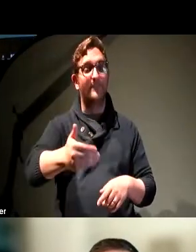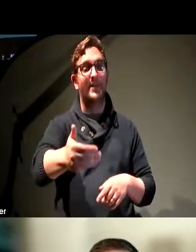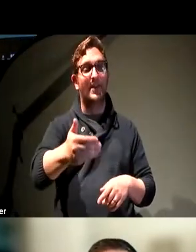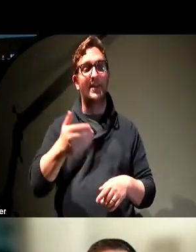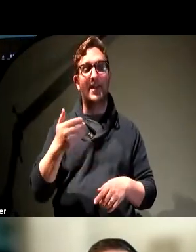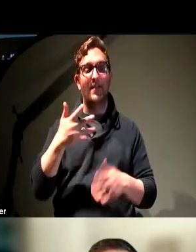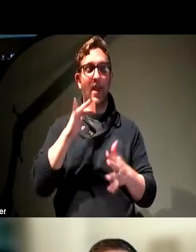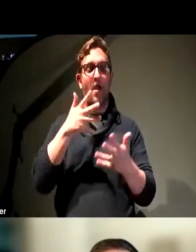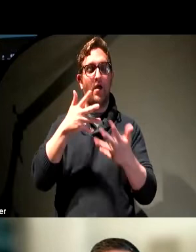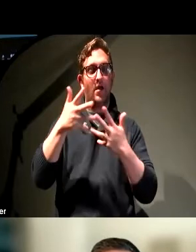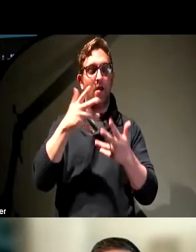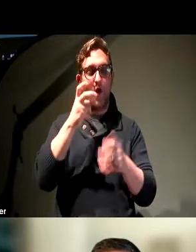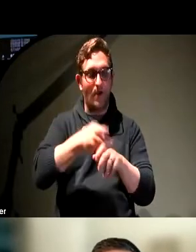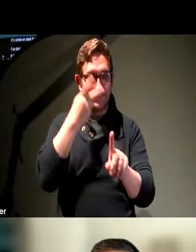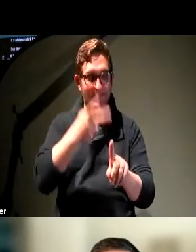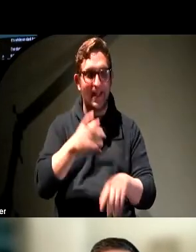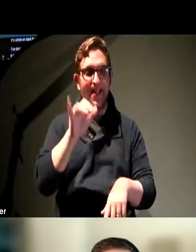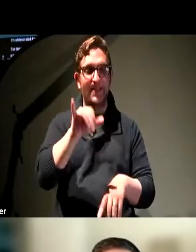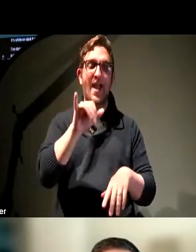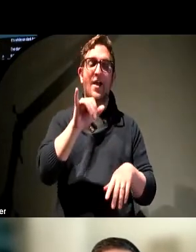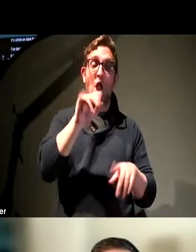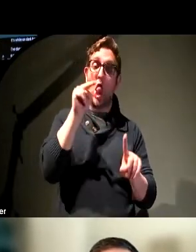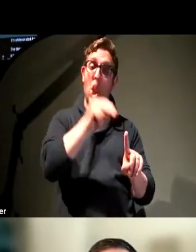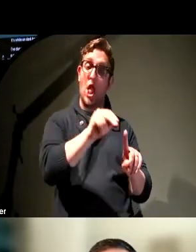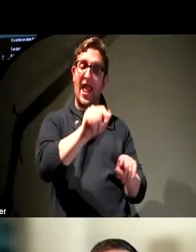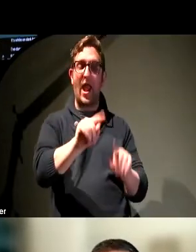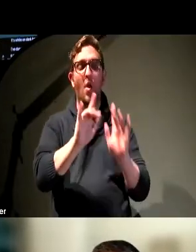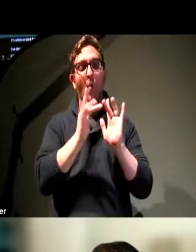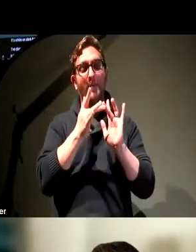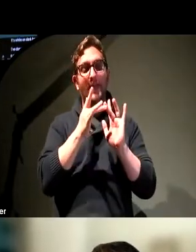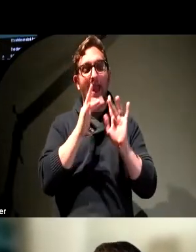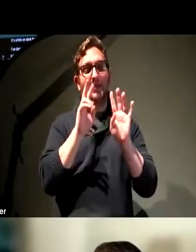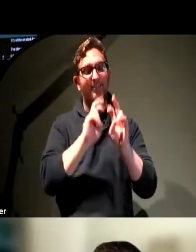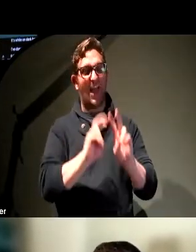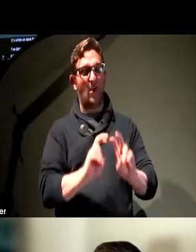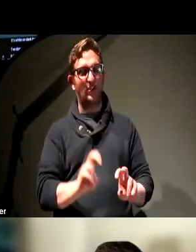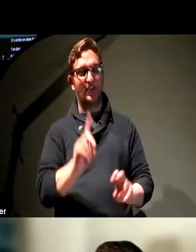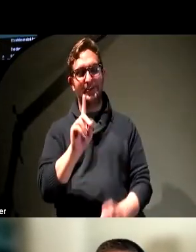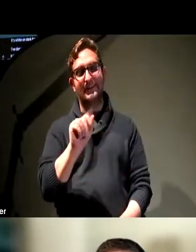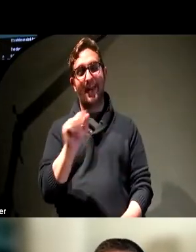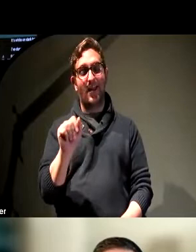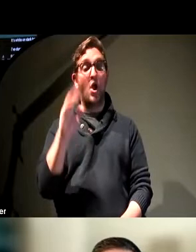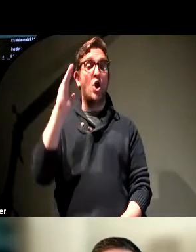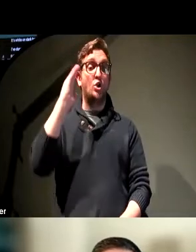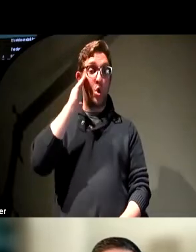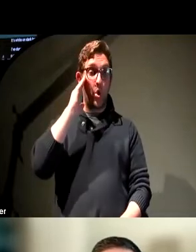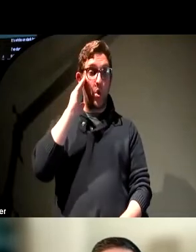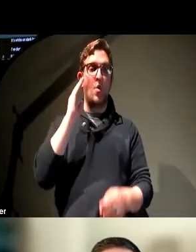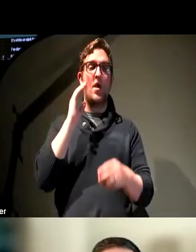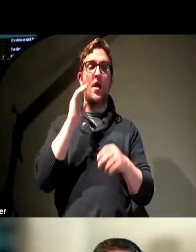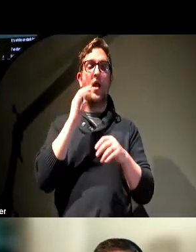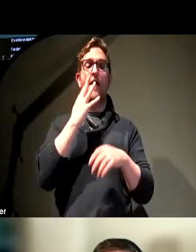has kept over the years in terms of looking at website evaluation data and knowing that failed color contrast